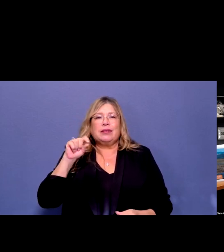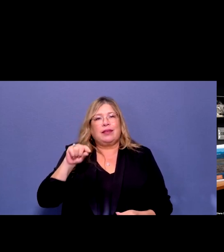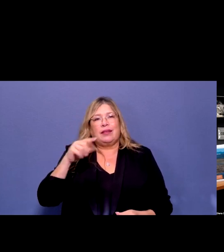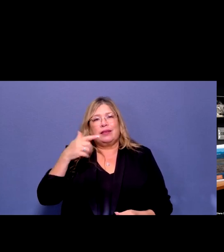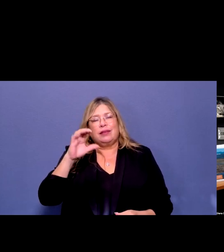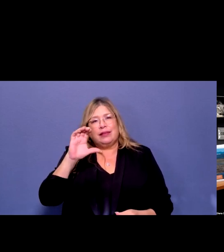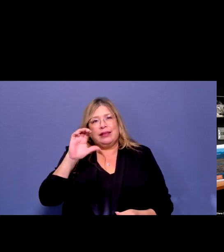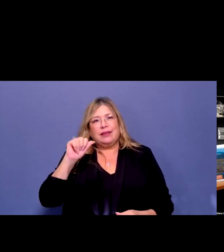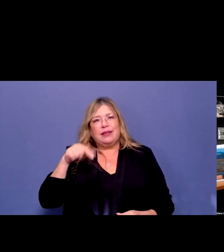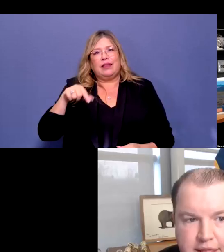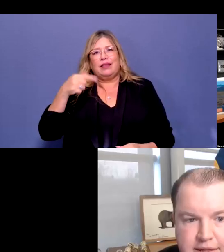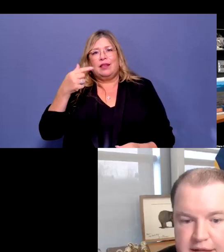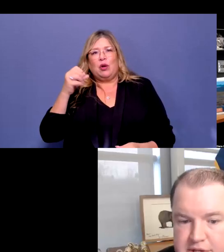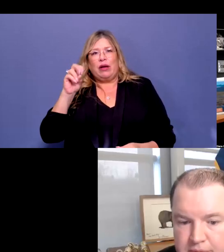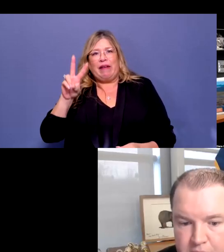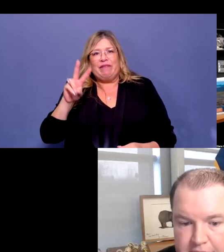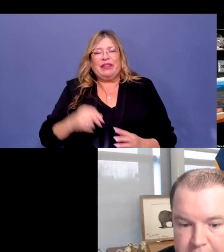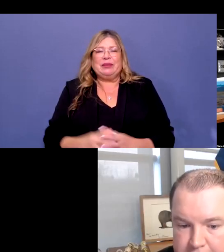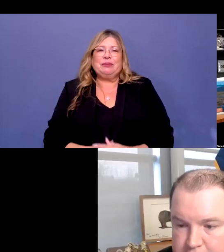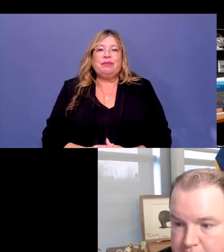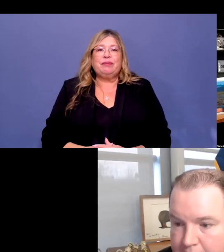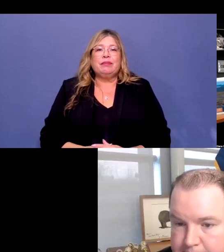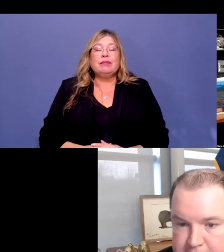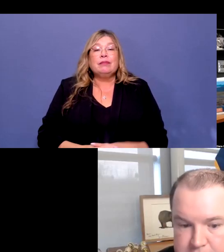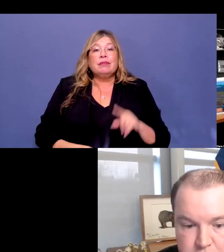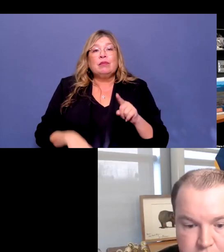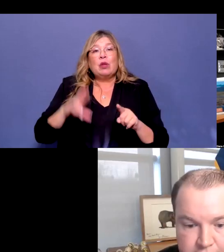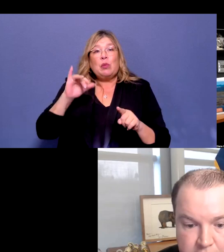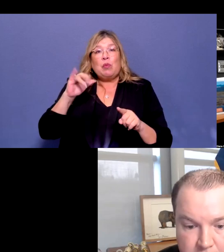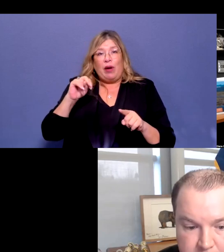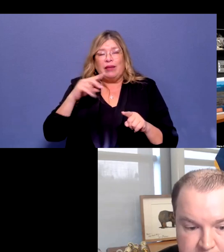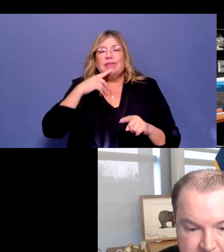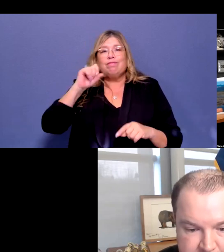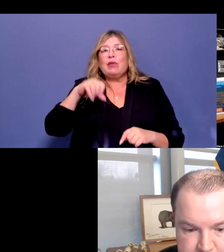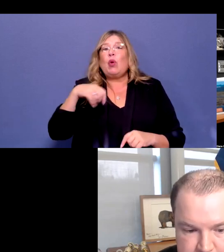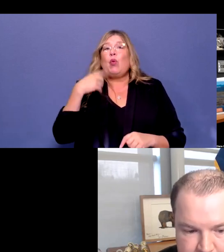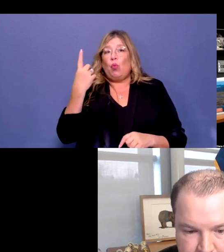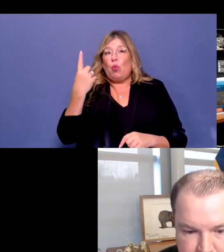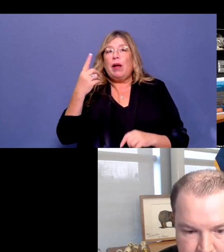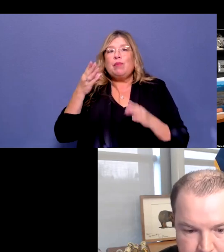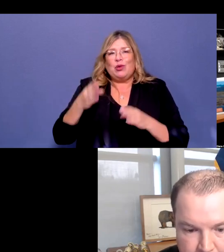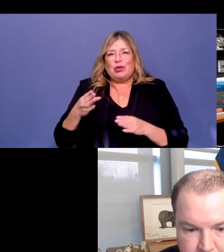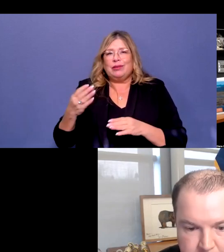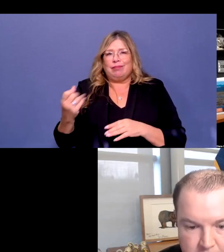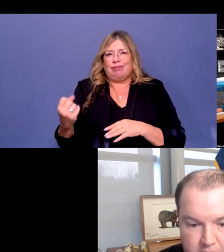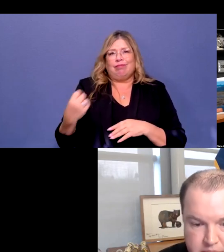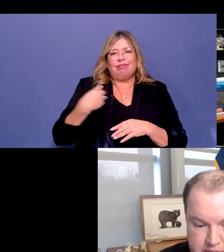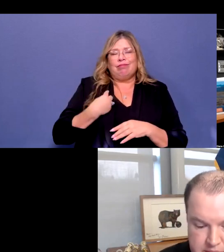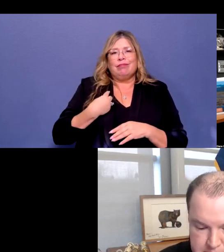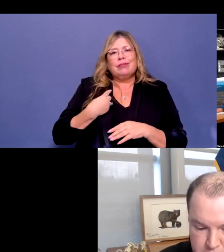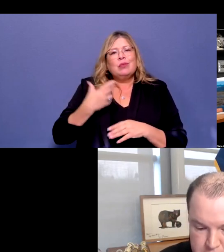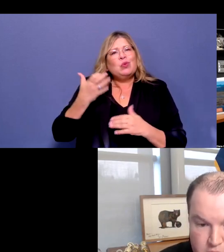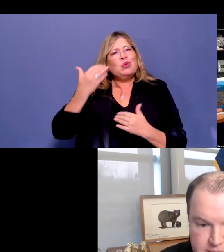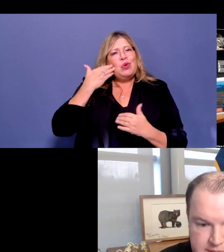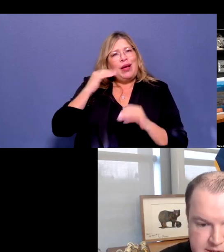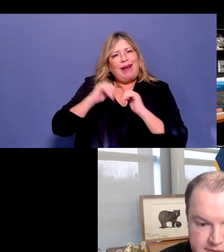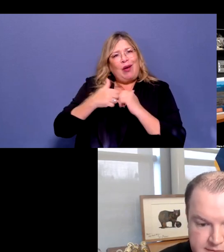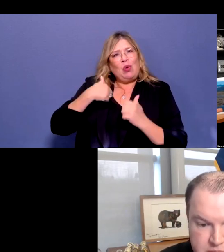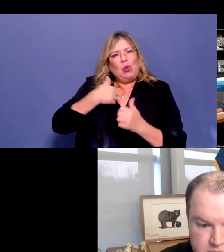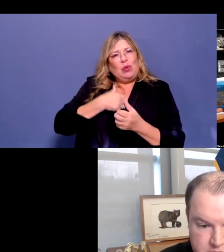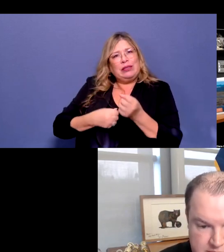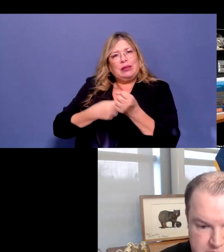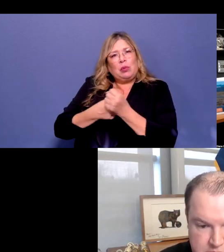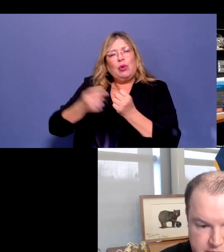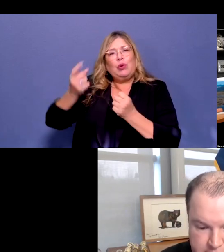comprehensive. Yeah, that's helpful. I did get a direct message from one of our colleagues asking specifically about how we support homeless